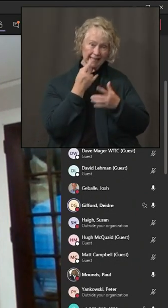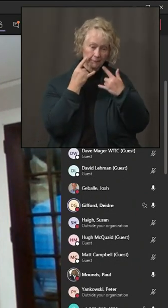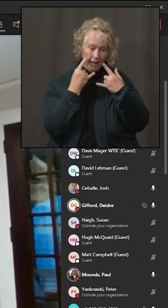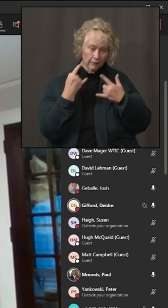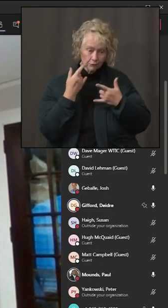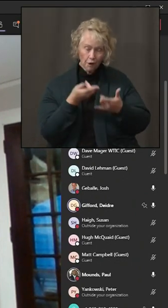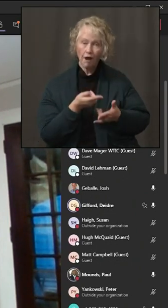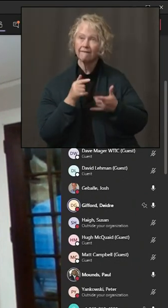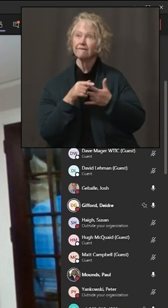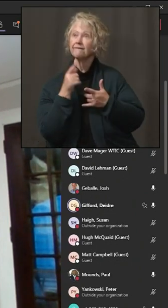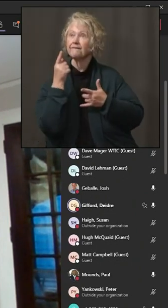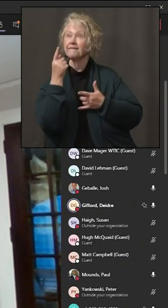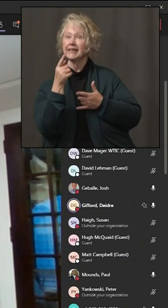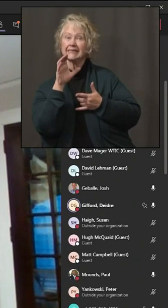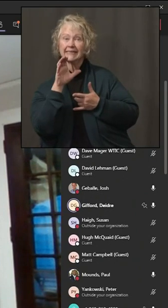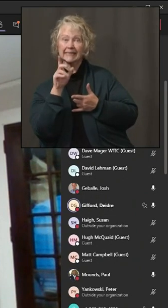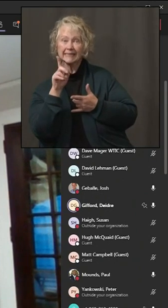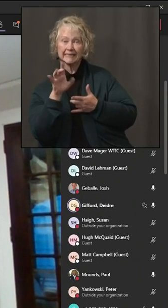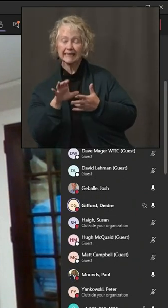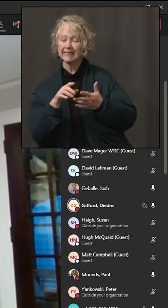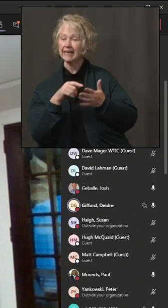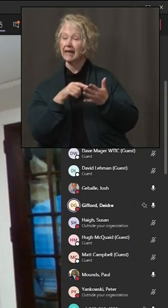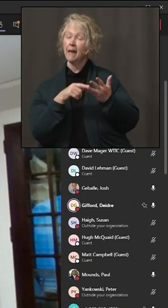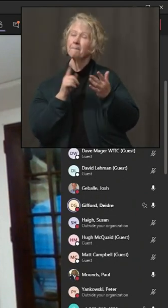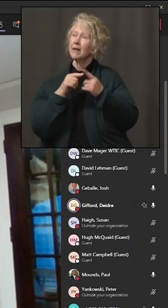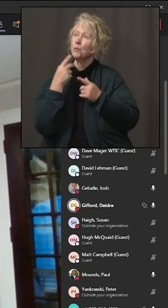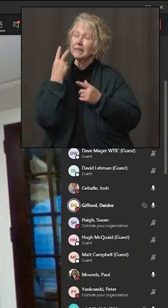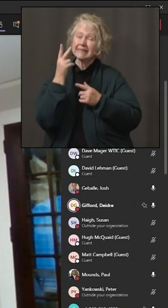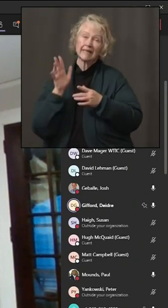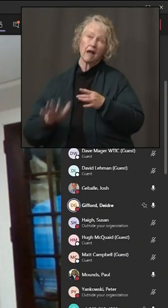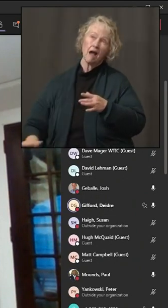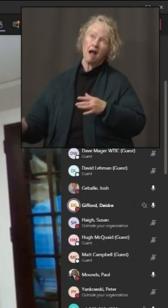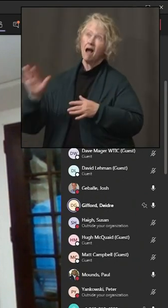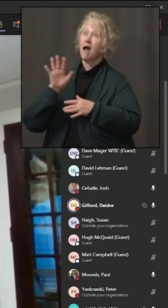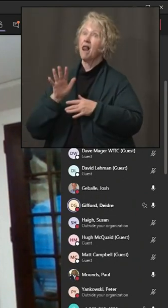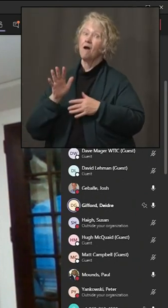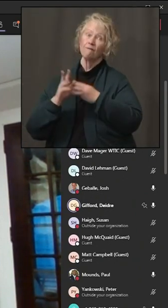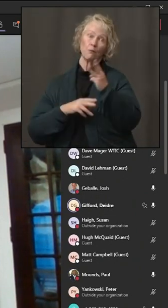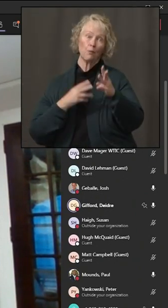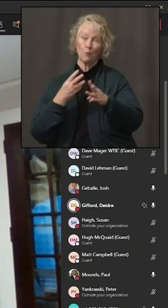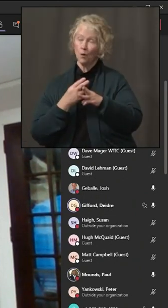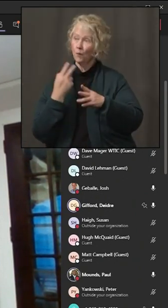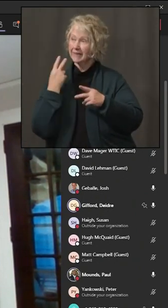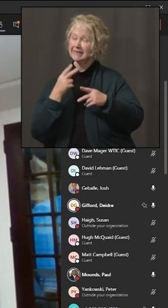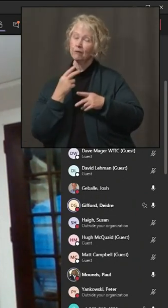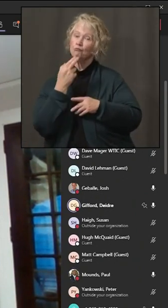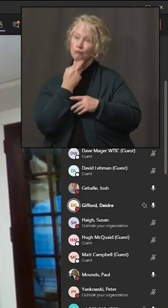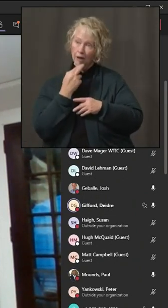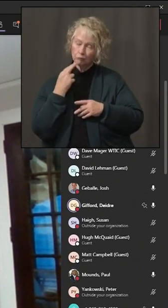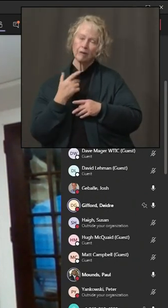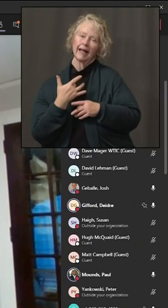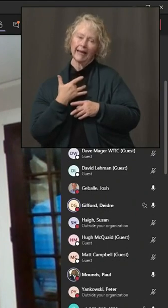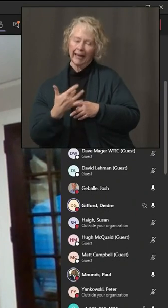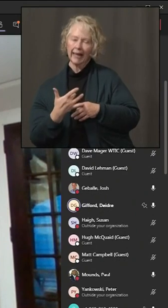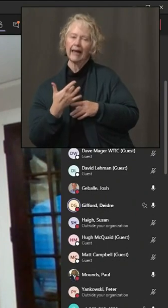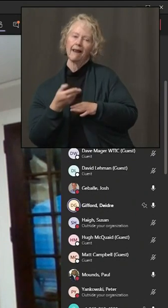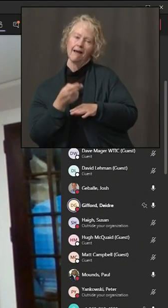and, you know, the international experience, it does indicate that restaurants do pose some increased risk.